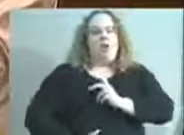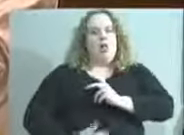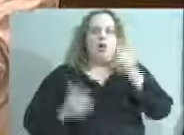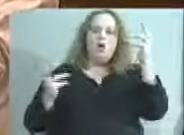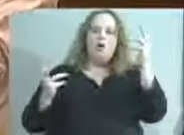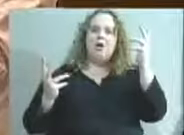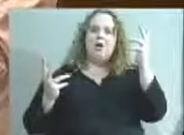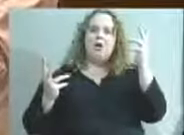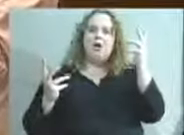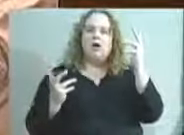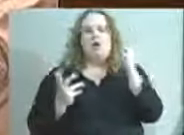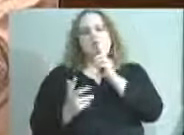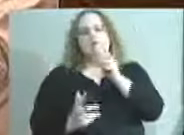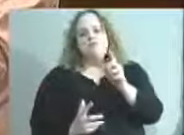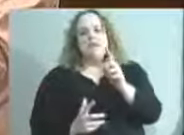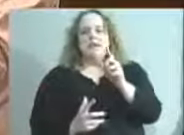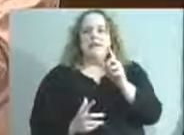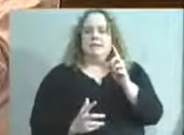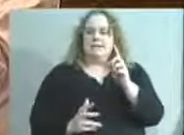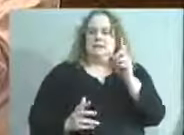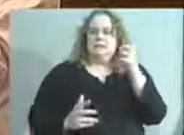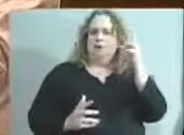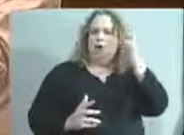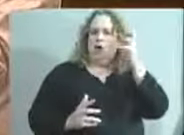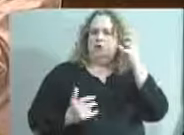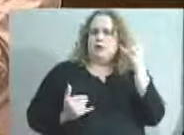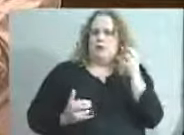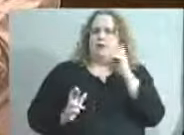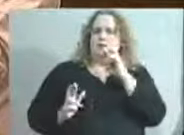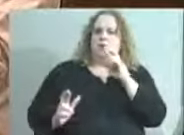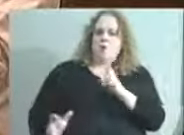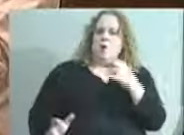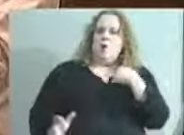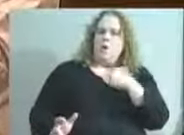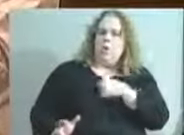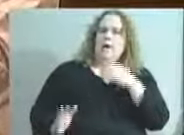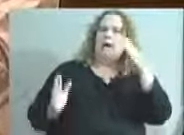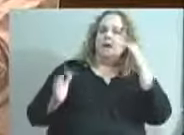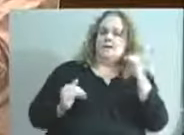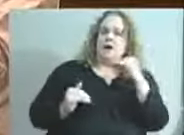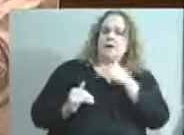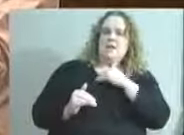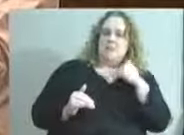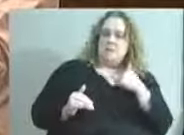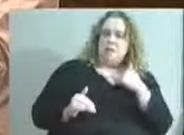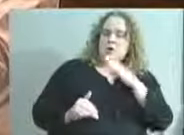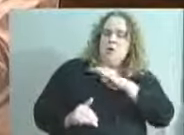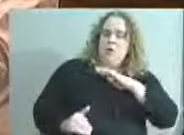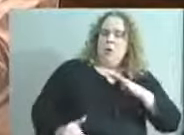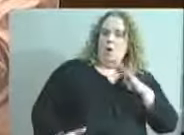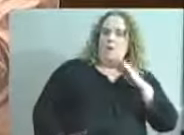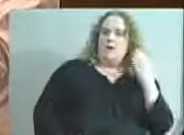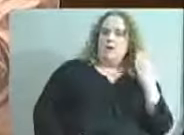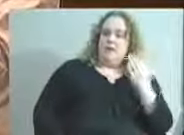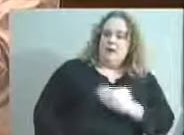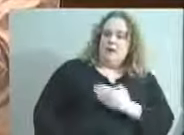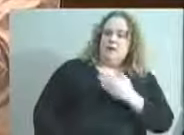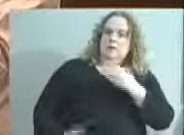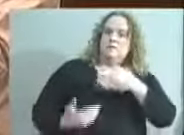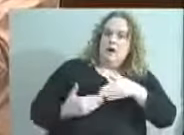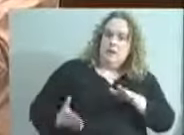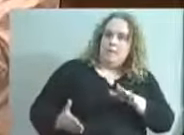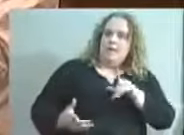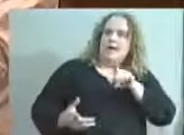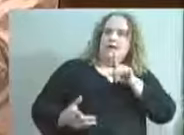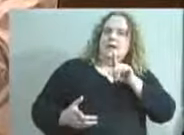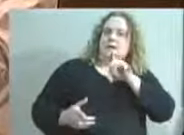Given the deeply disturbing nature of today's report, we expect school board members and the superintendent will be present to publicly commit that